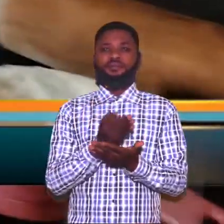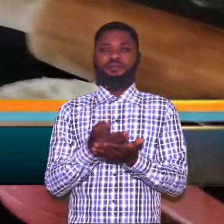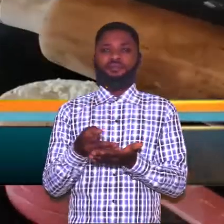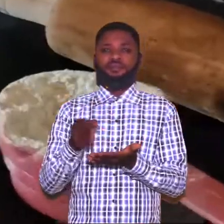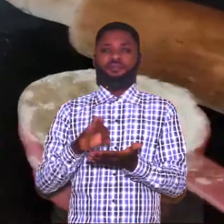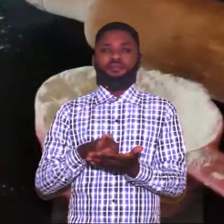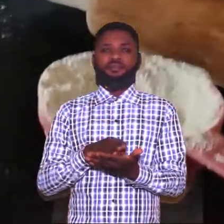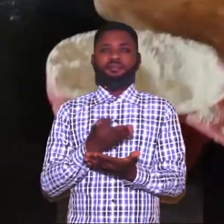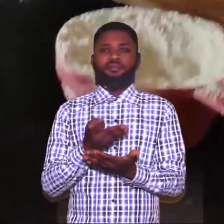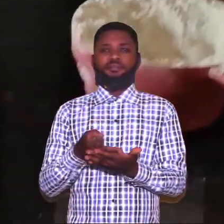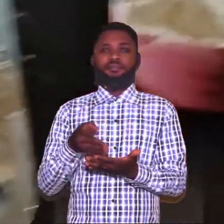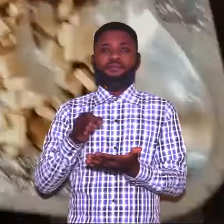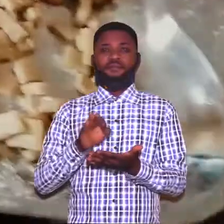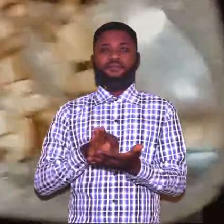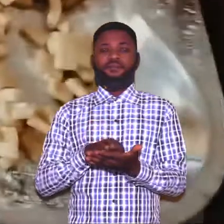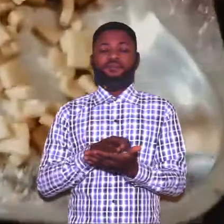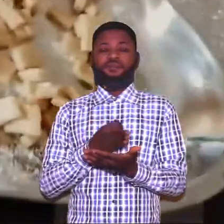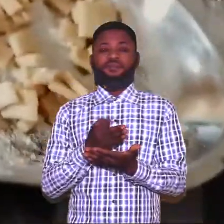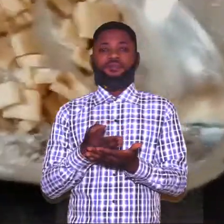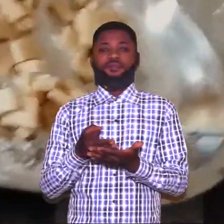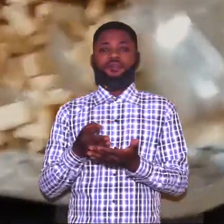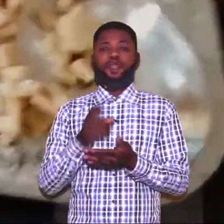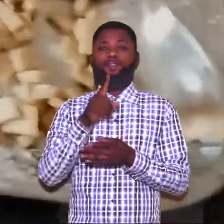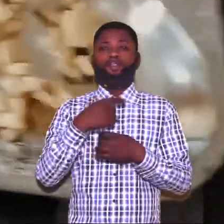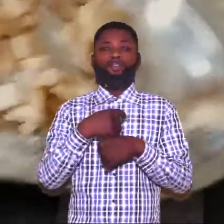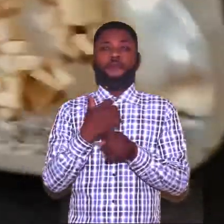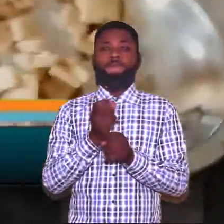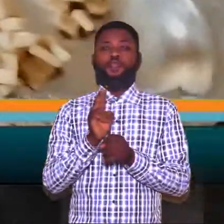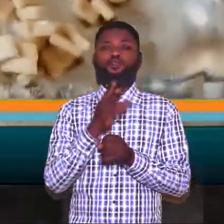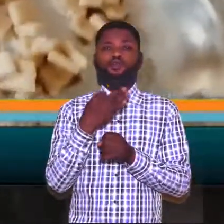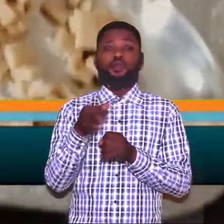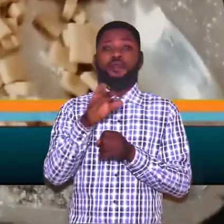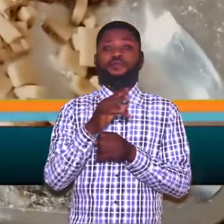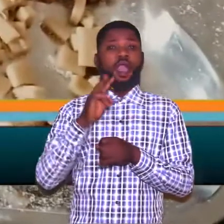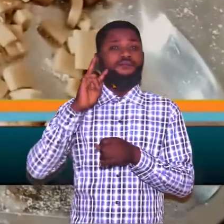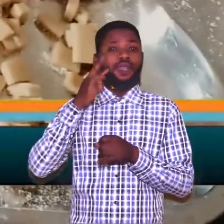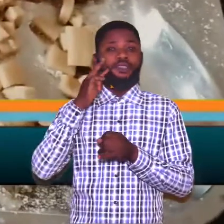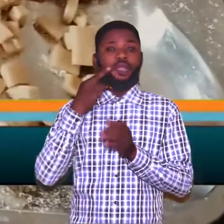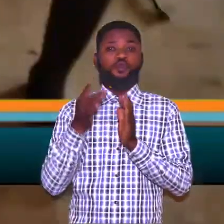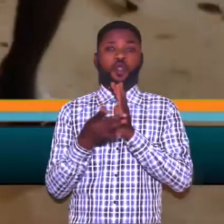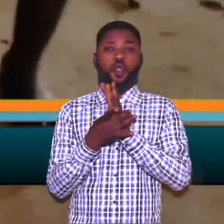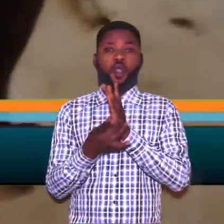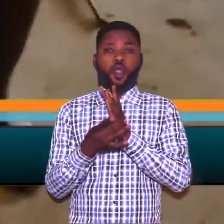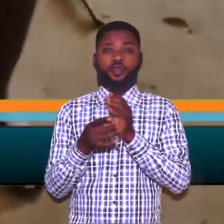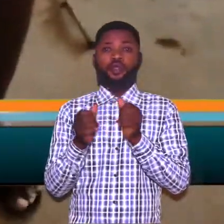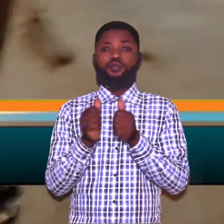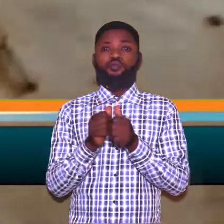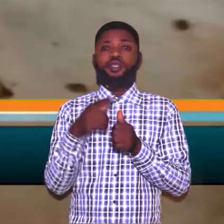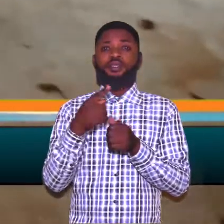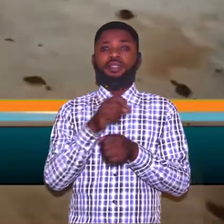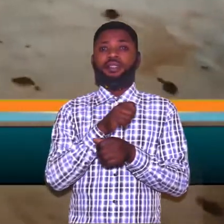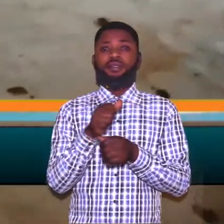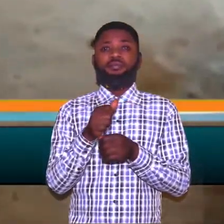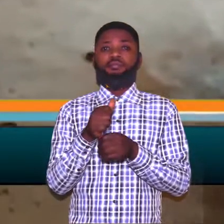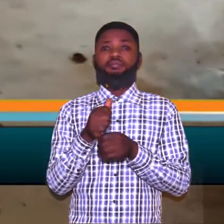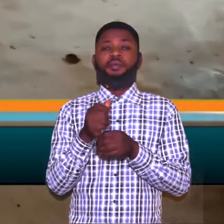you make use of your vegetable oil with a bulb